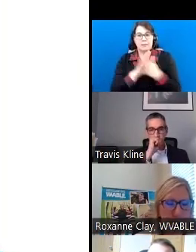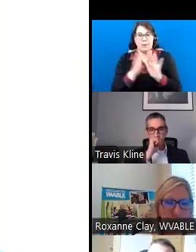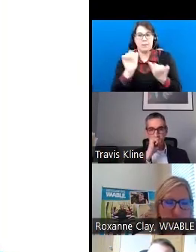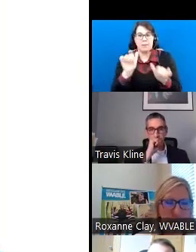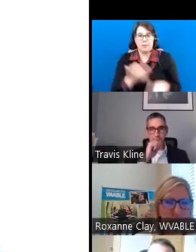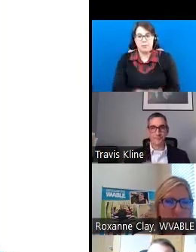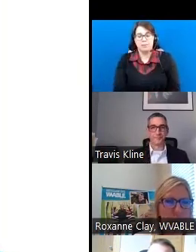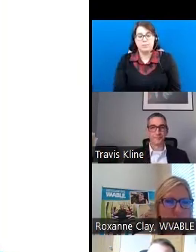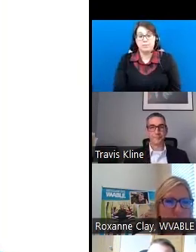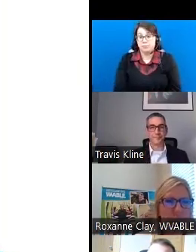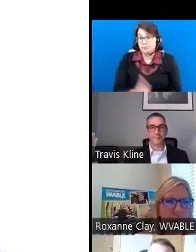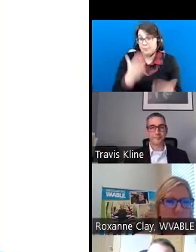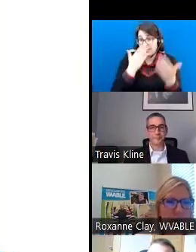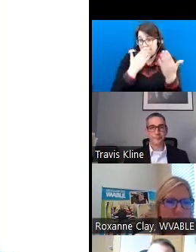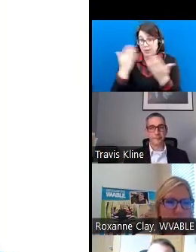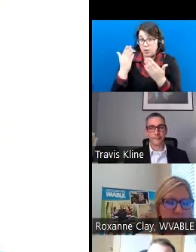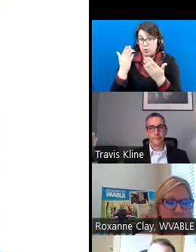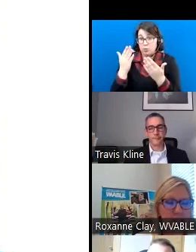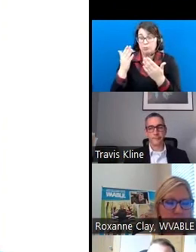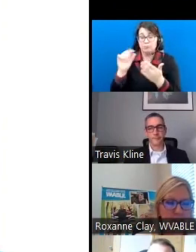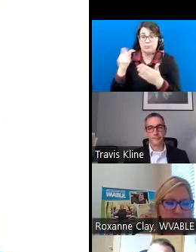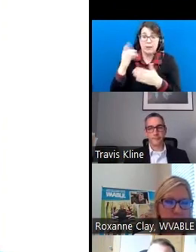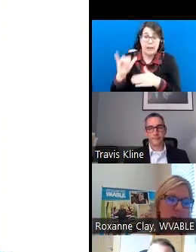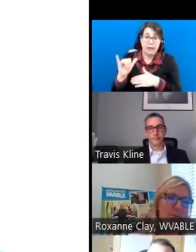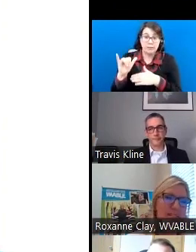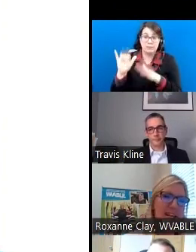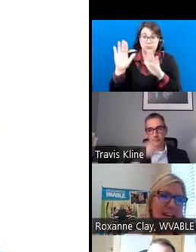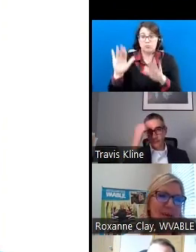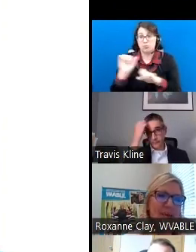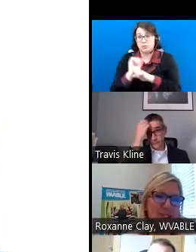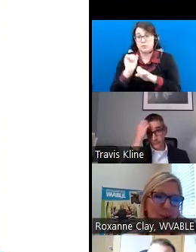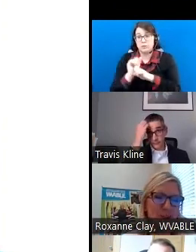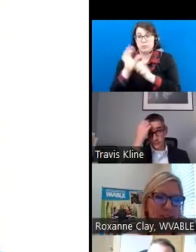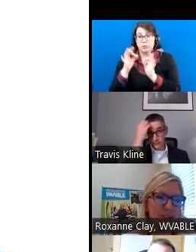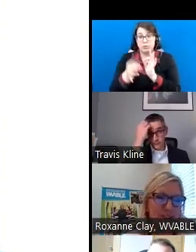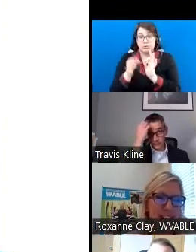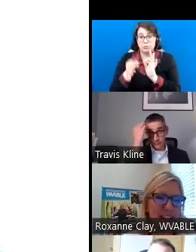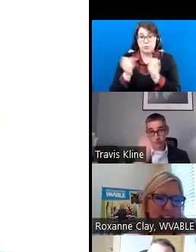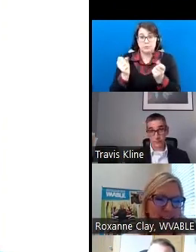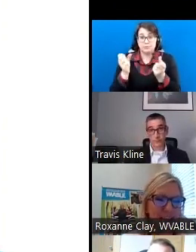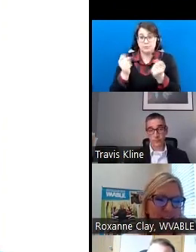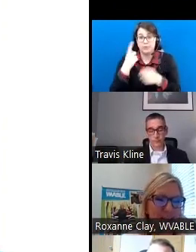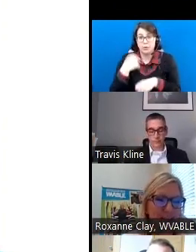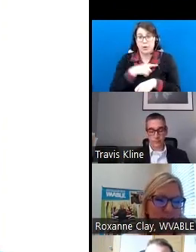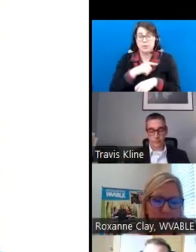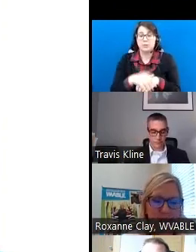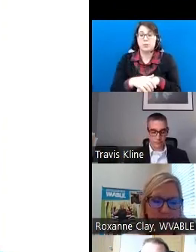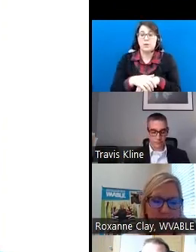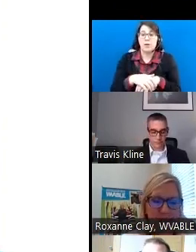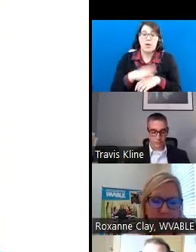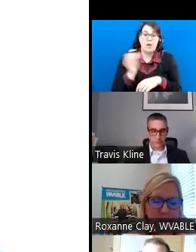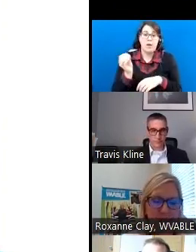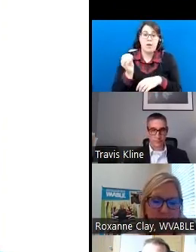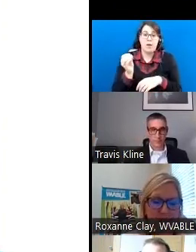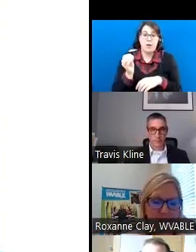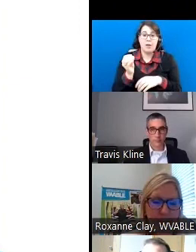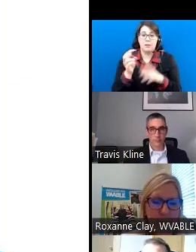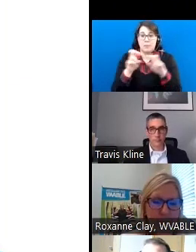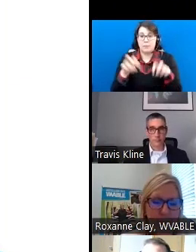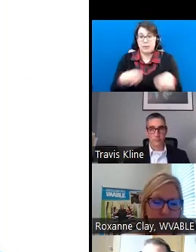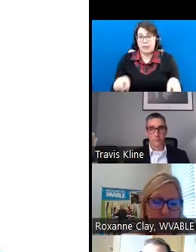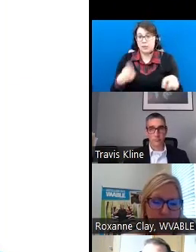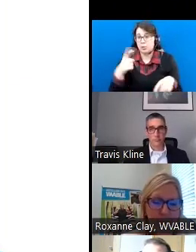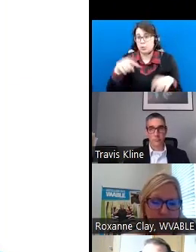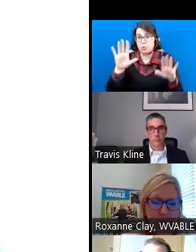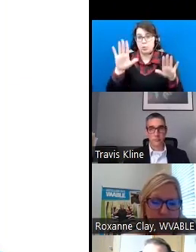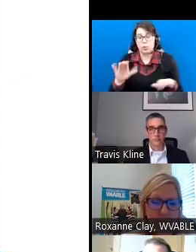And then thank you to Ashley, who does a wonderful job at sign language interpreting for us, and then our panelists. You